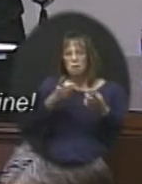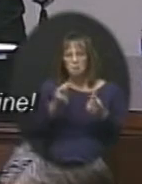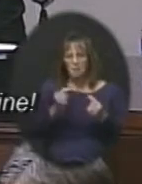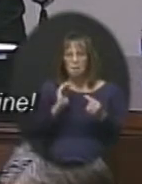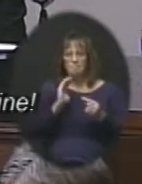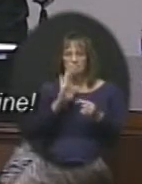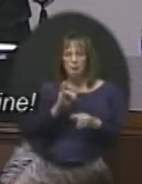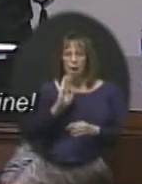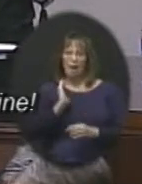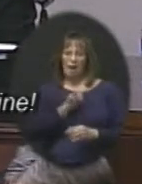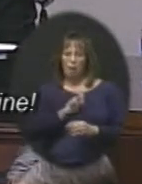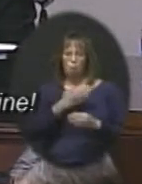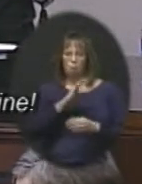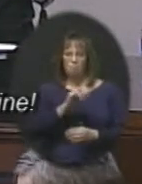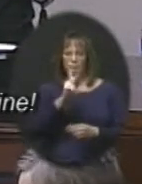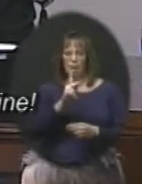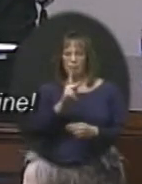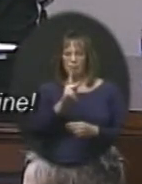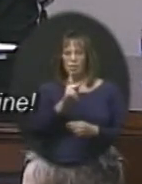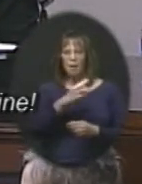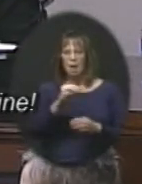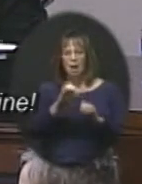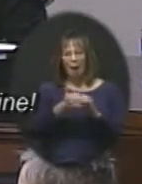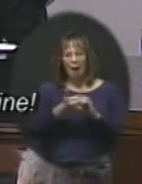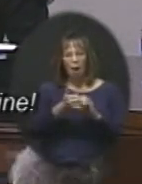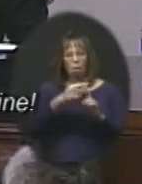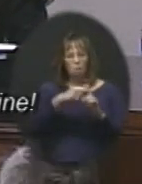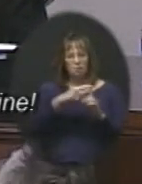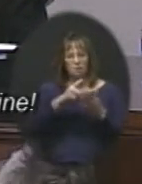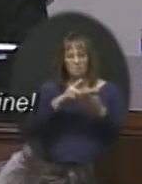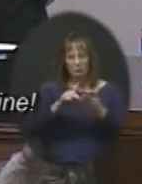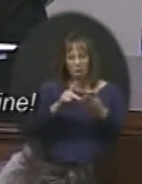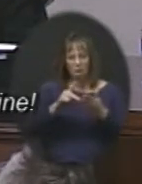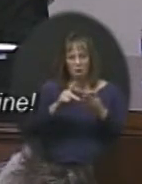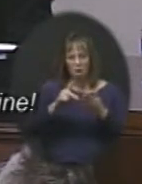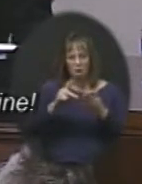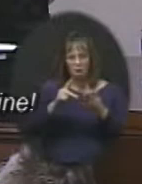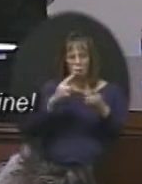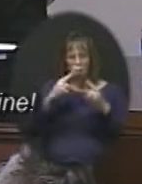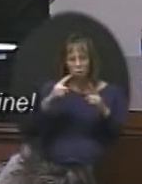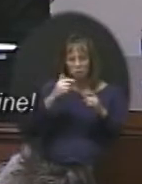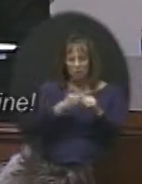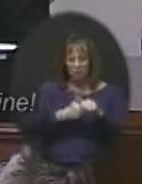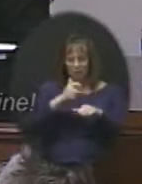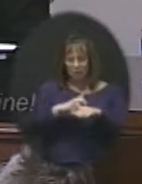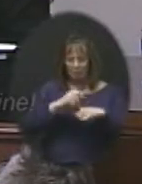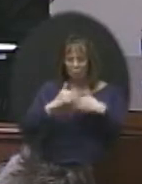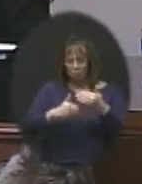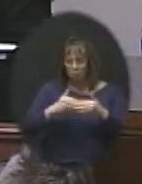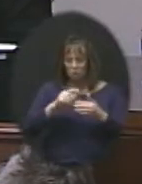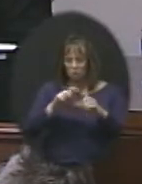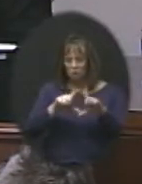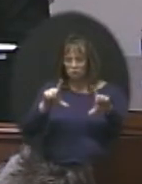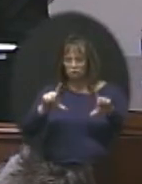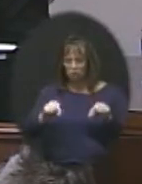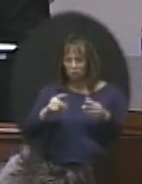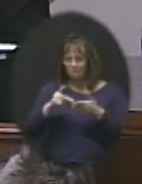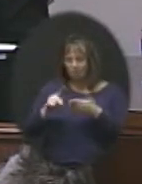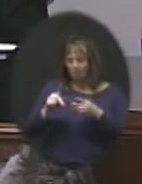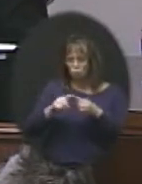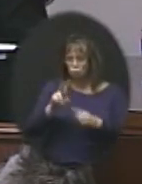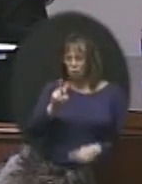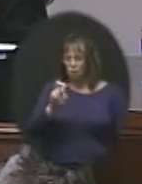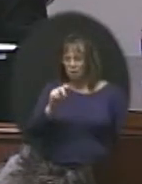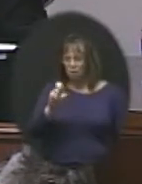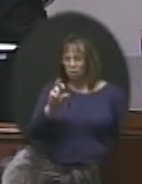our bank, our operating bank. And the way that positive pay works is that every time we process check payments to vendors and employees,